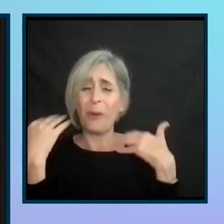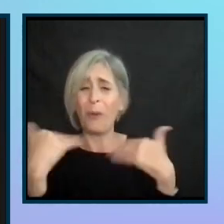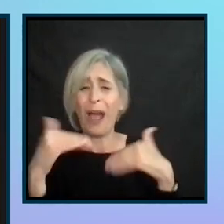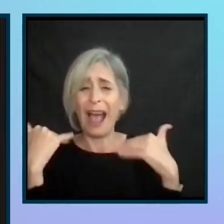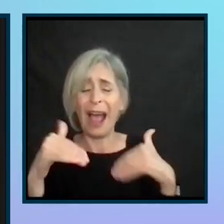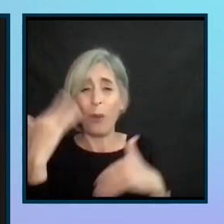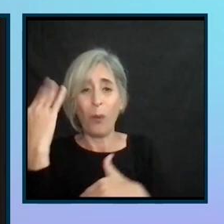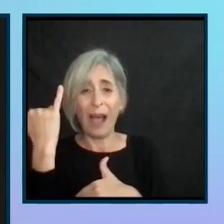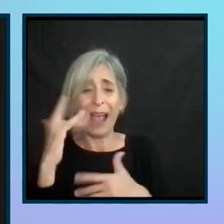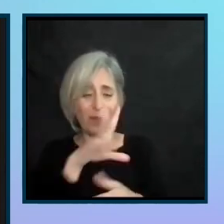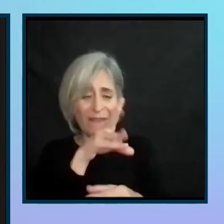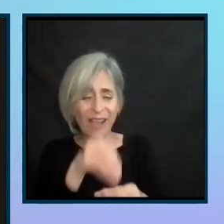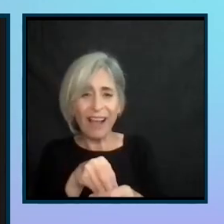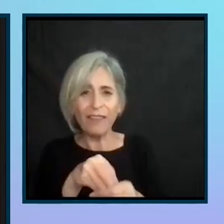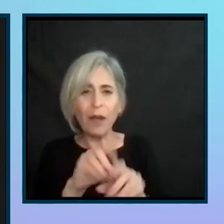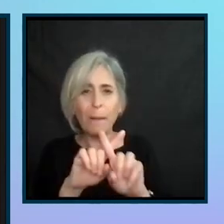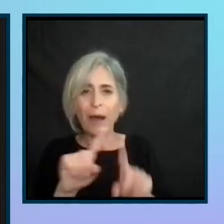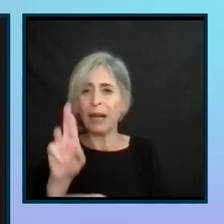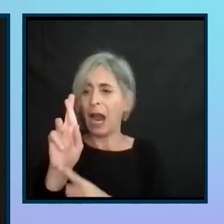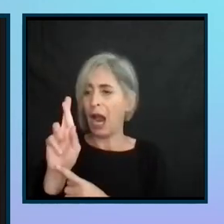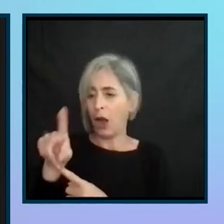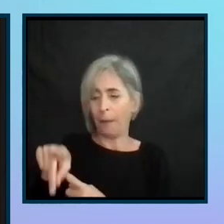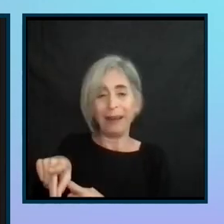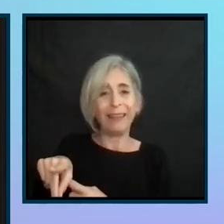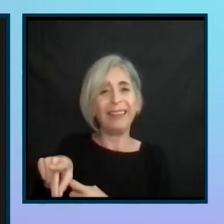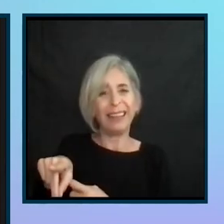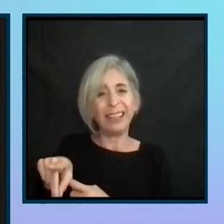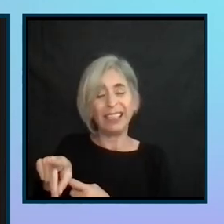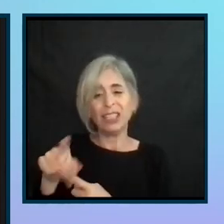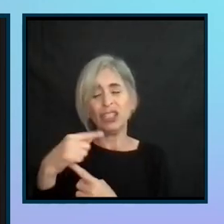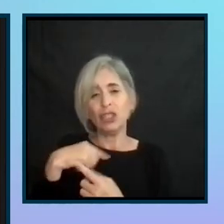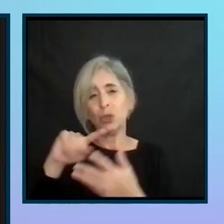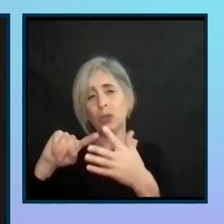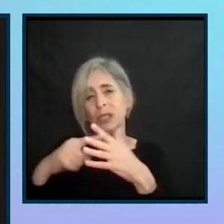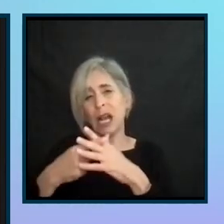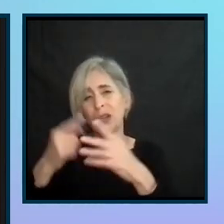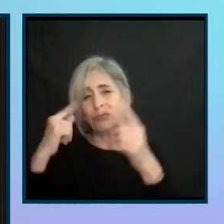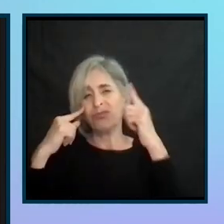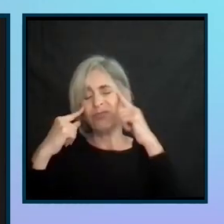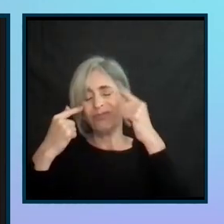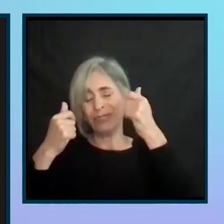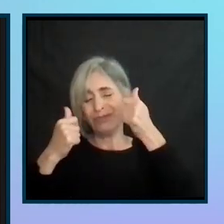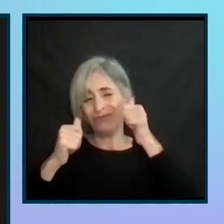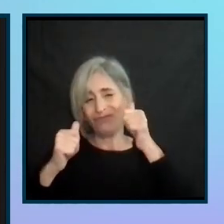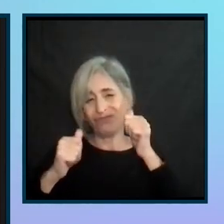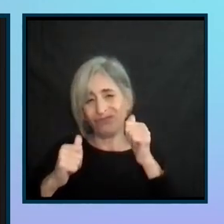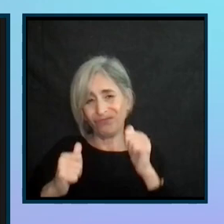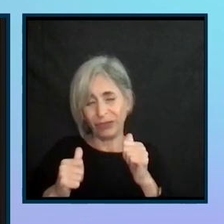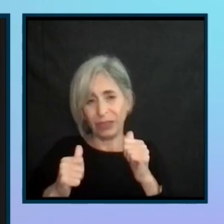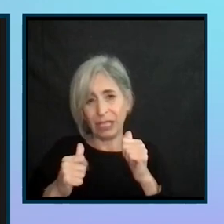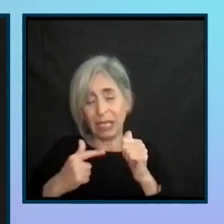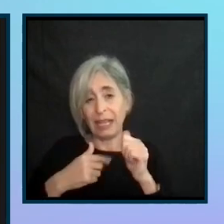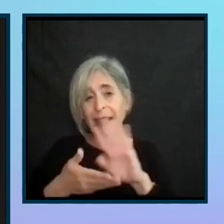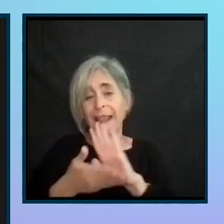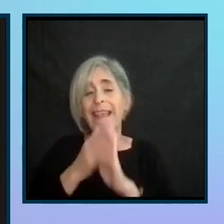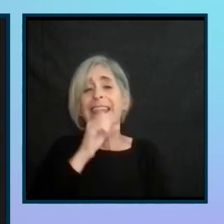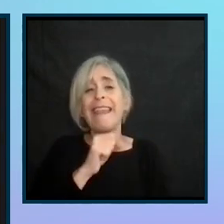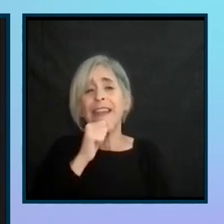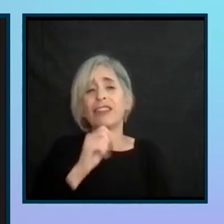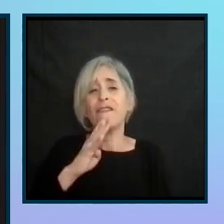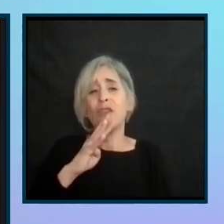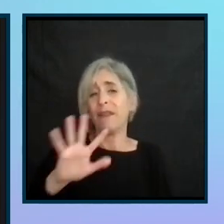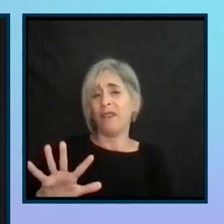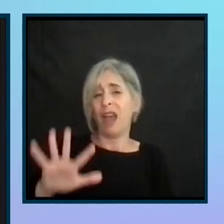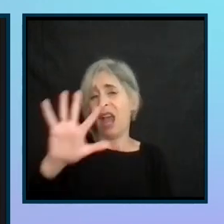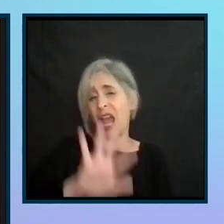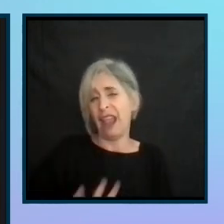involved. But with RP, like anything, you start to lose your vision. And when I turned 45 around